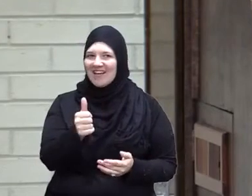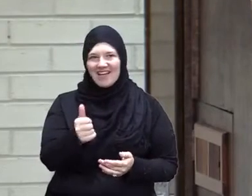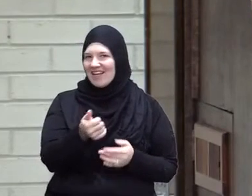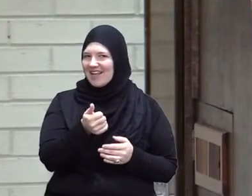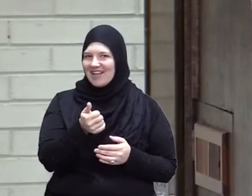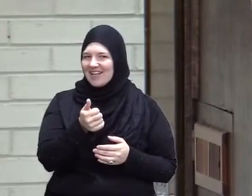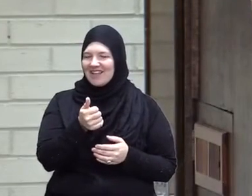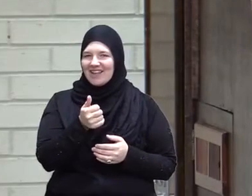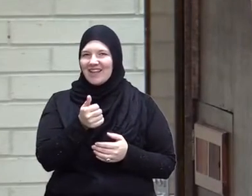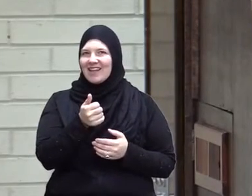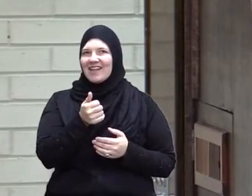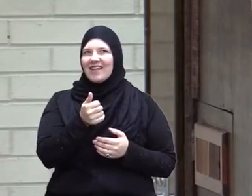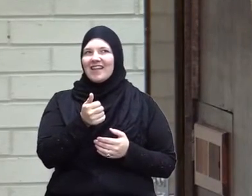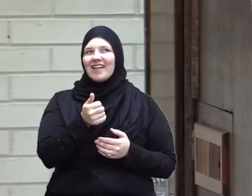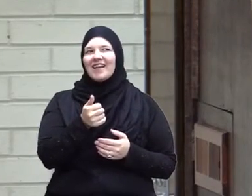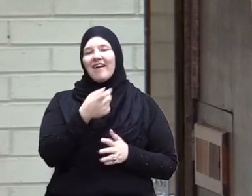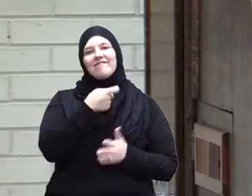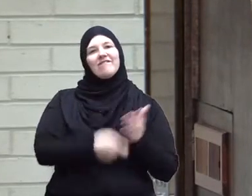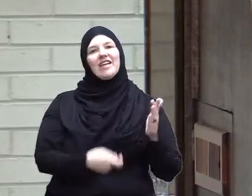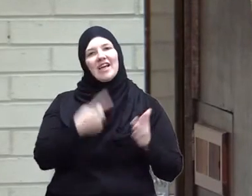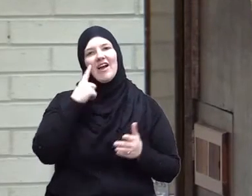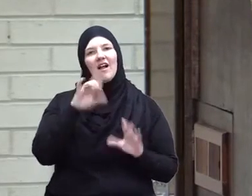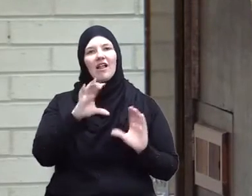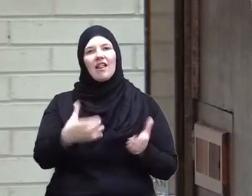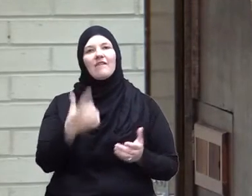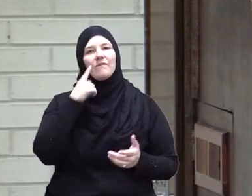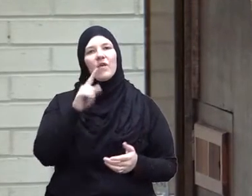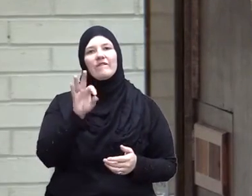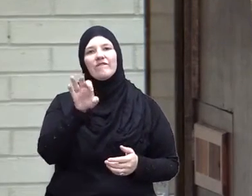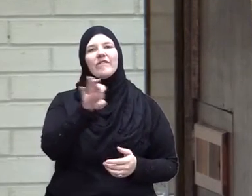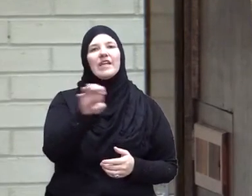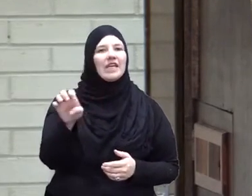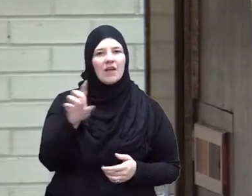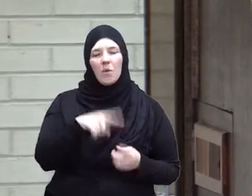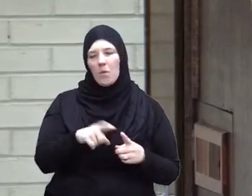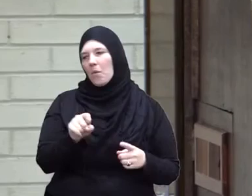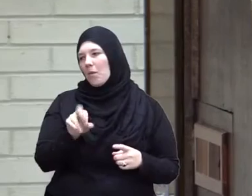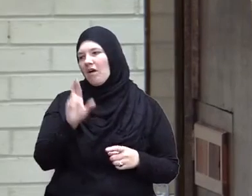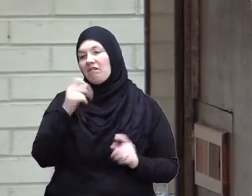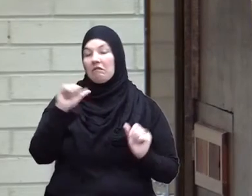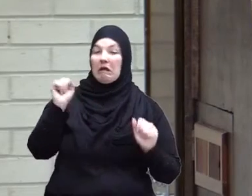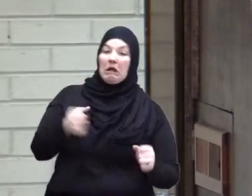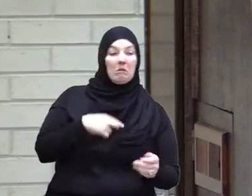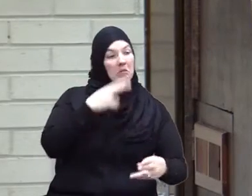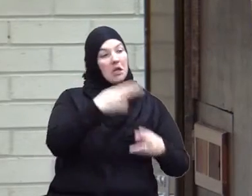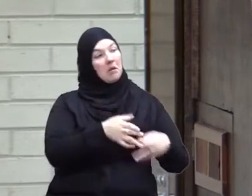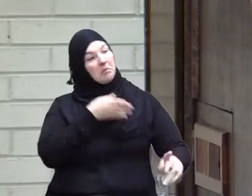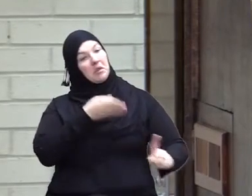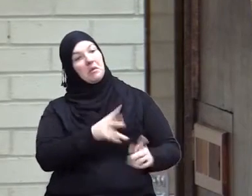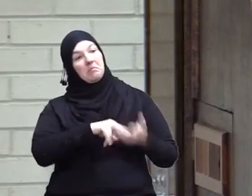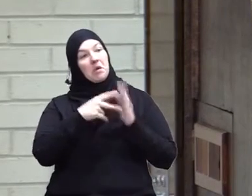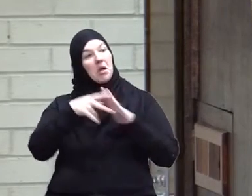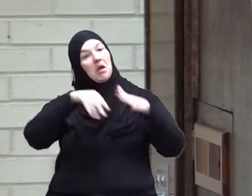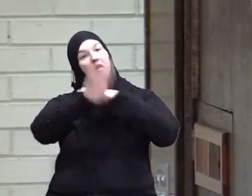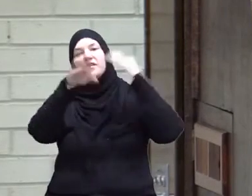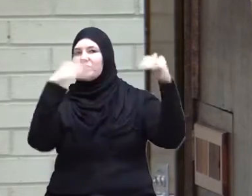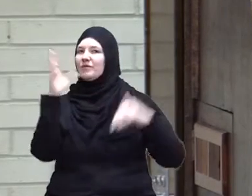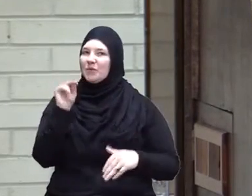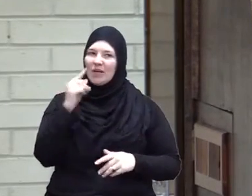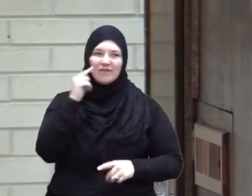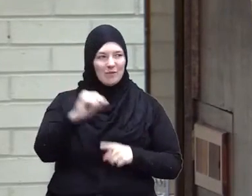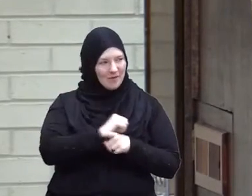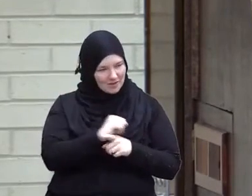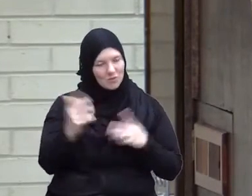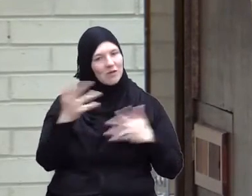or a club for fee it is a club for practice if you practice what you are